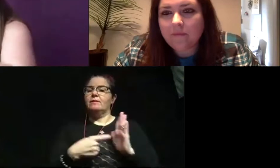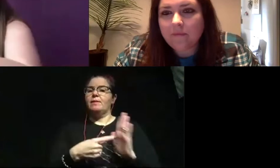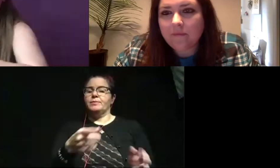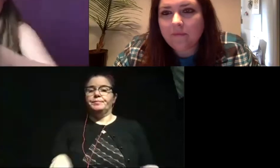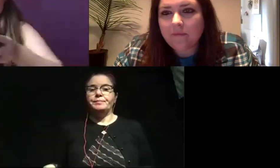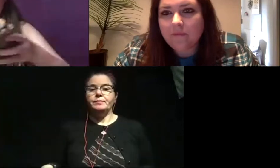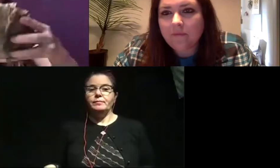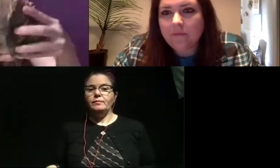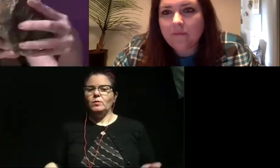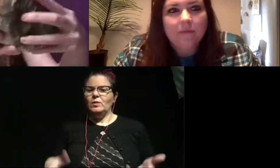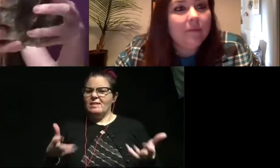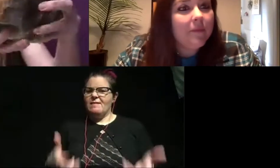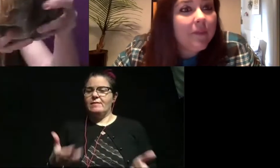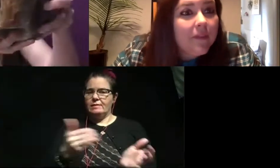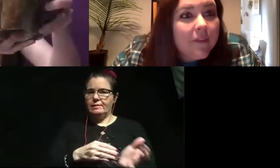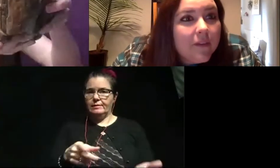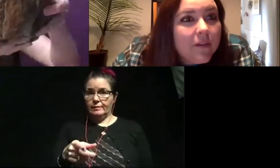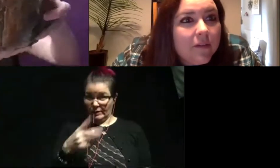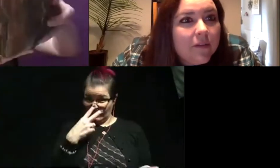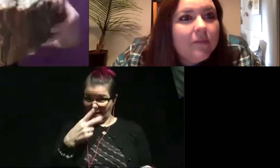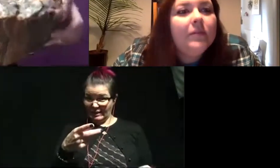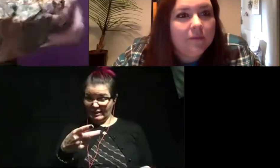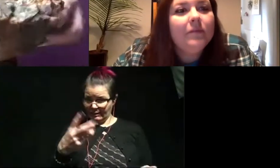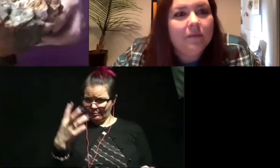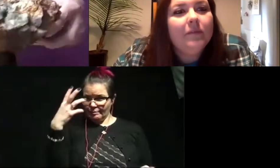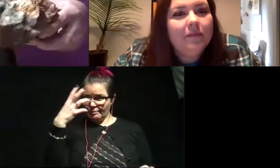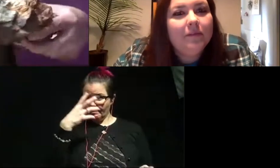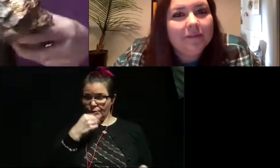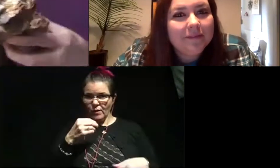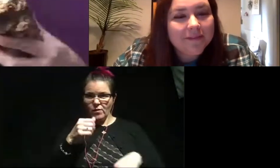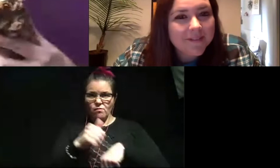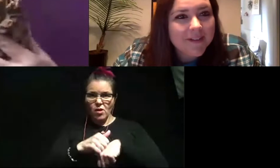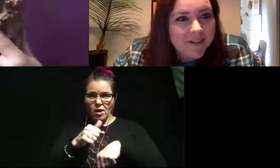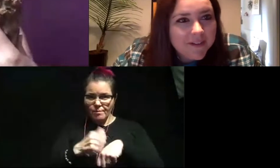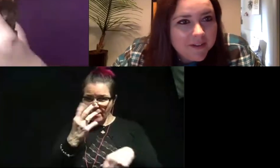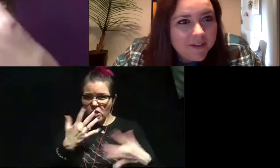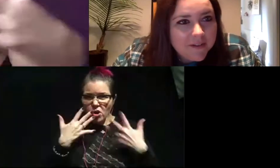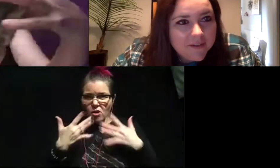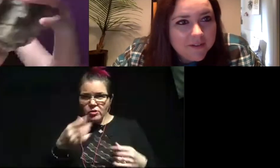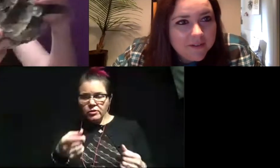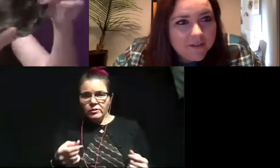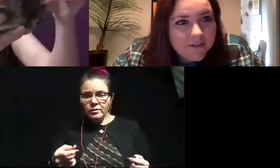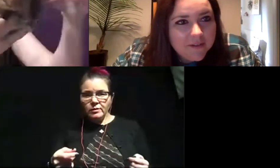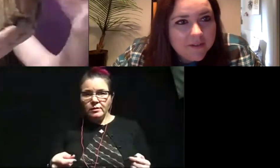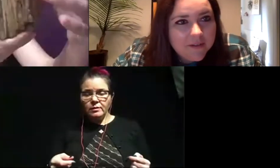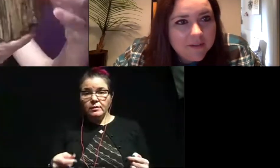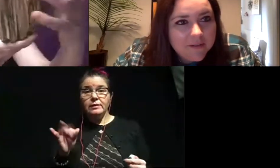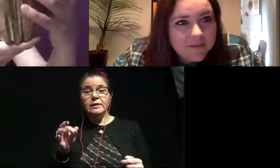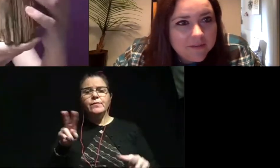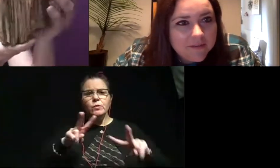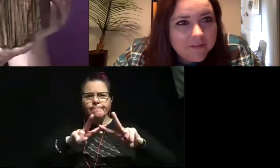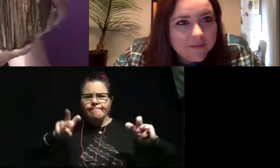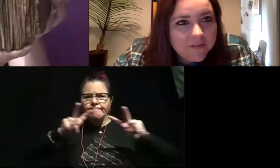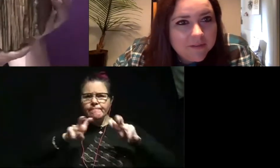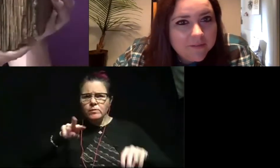this is heavy. Do you see this beautiful hunk of rock right here? Do you see all the beautiful colors? If you look closely,